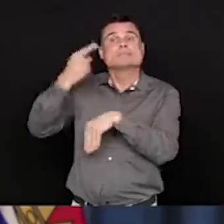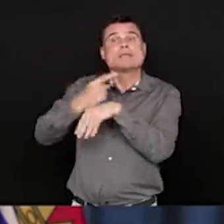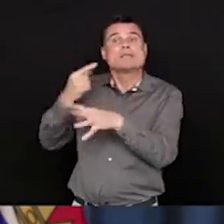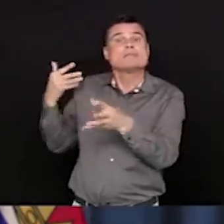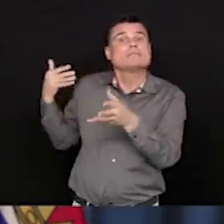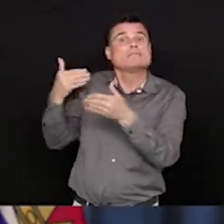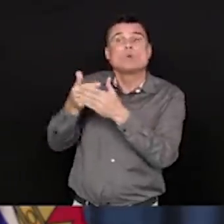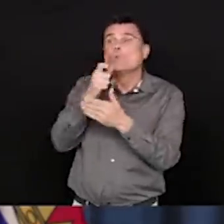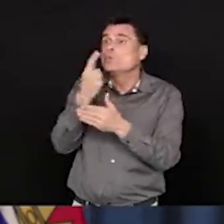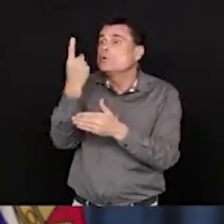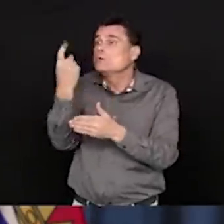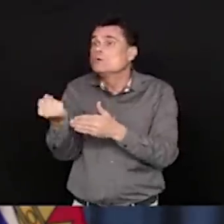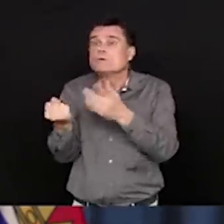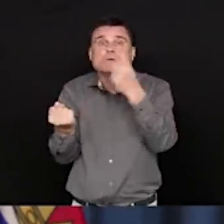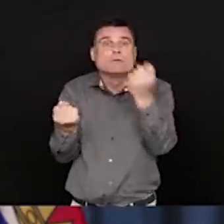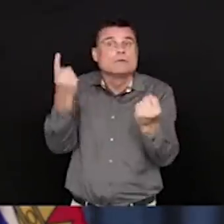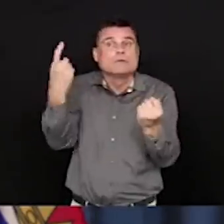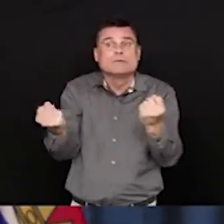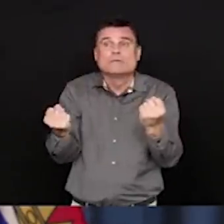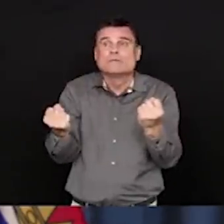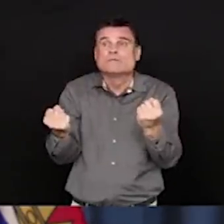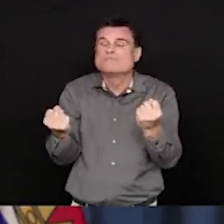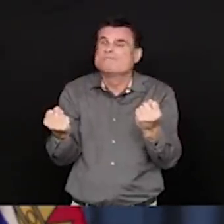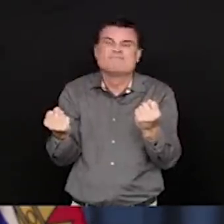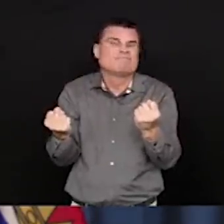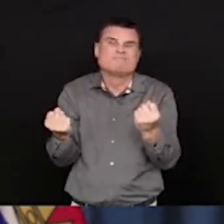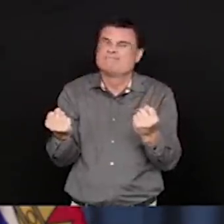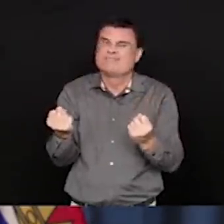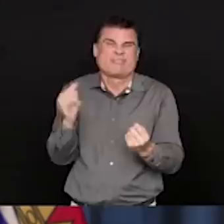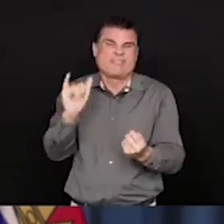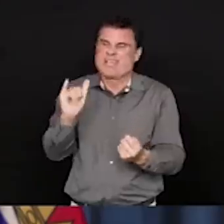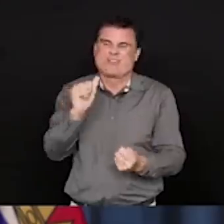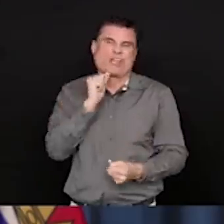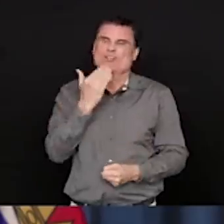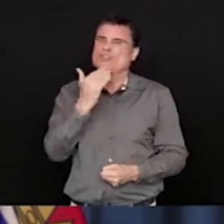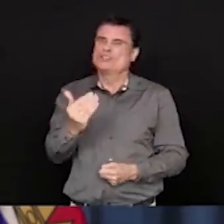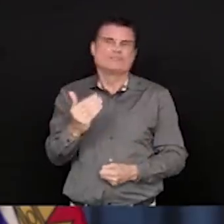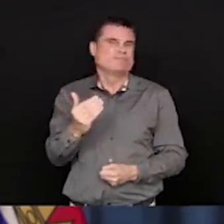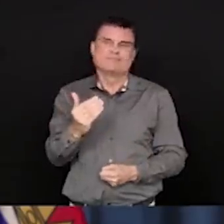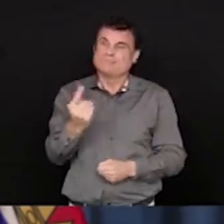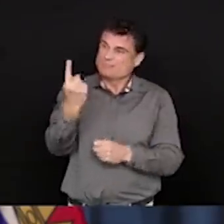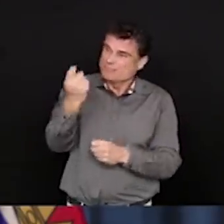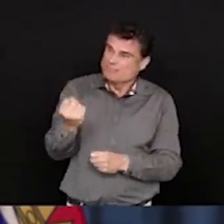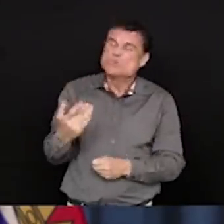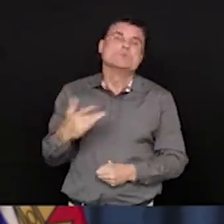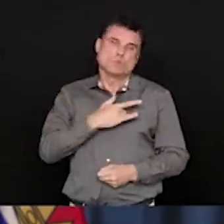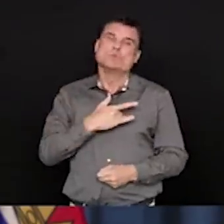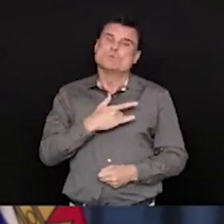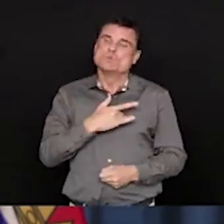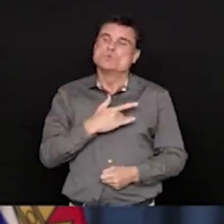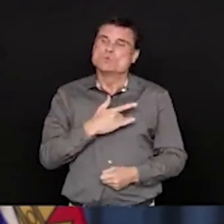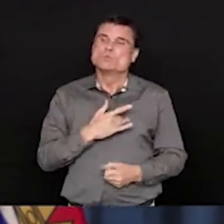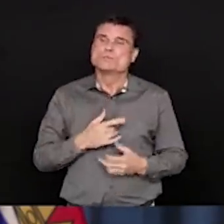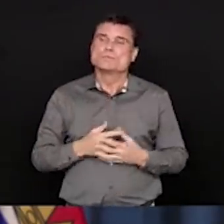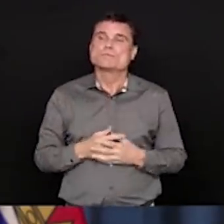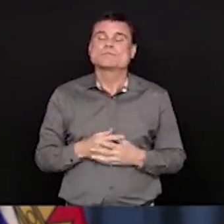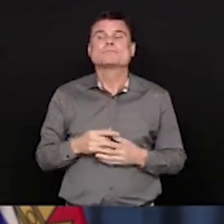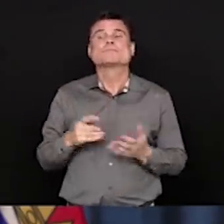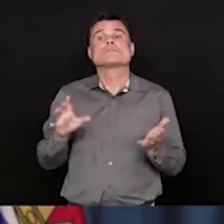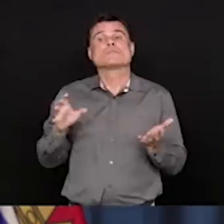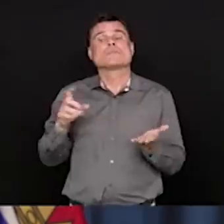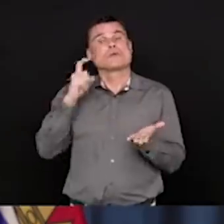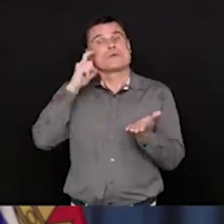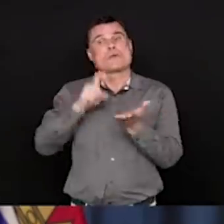the loss that people must be feeling today, the community of friends, the community of co-workers, and we want to express